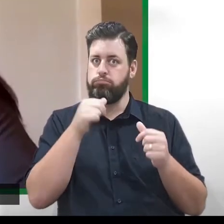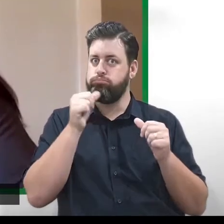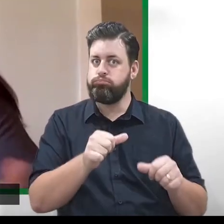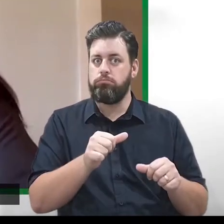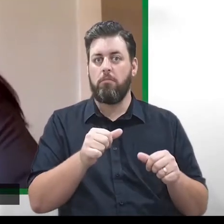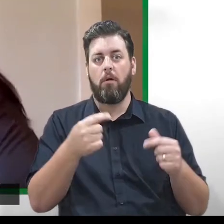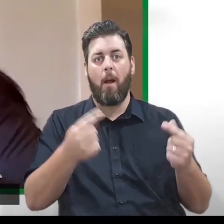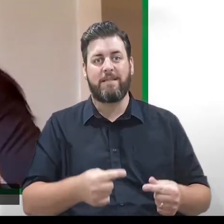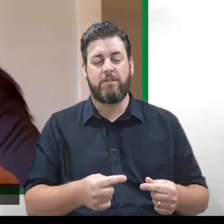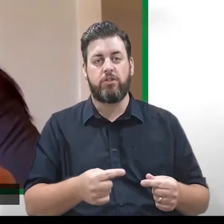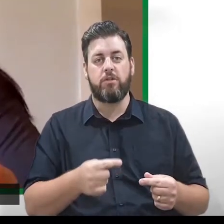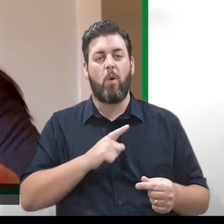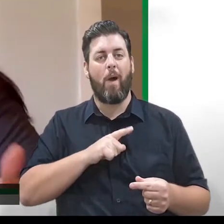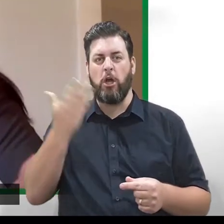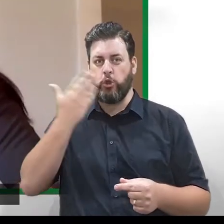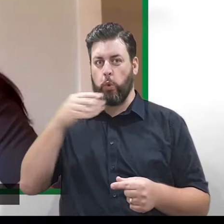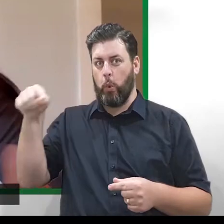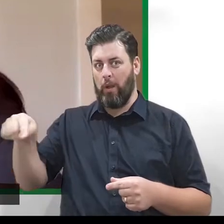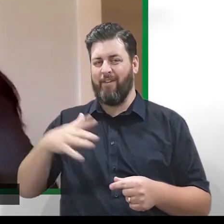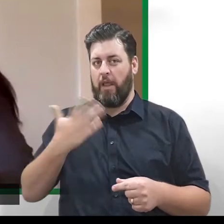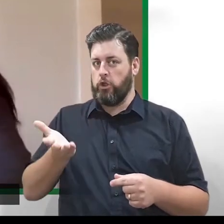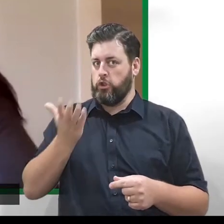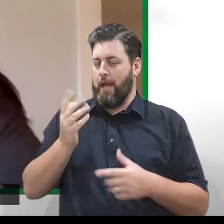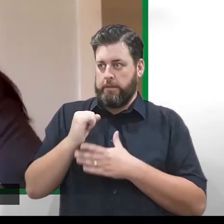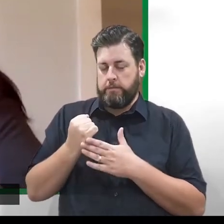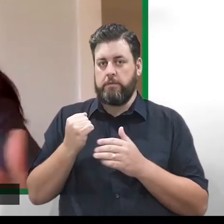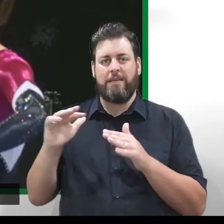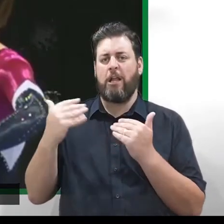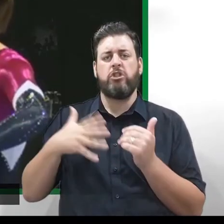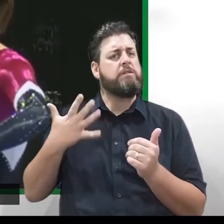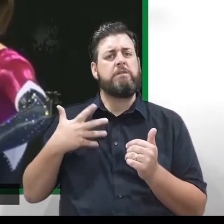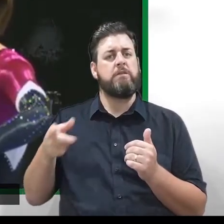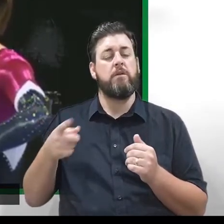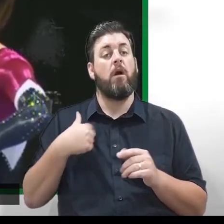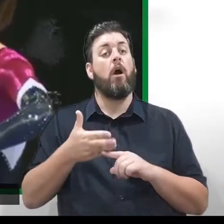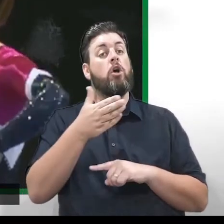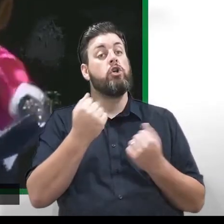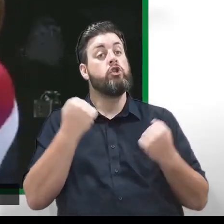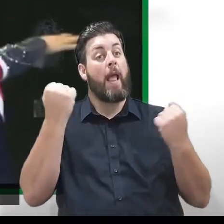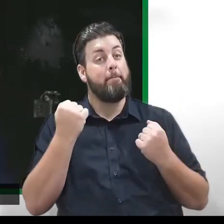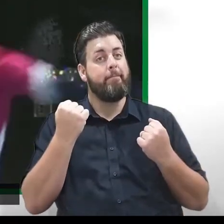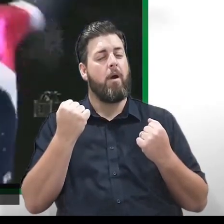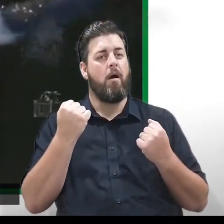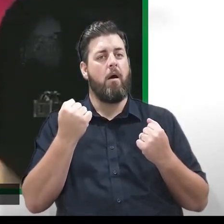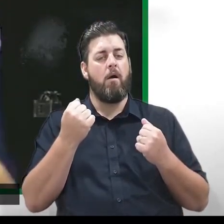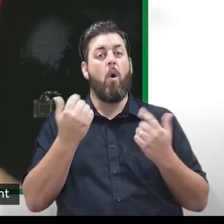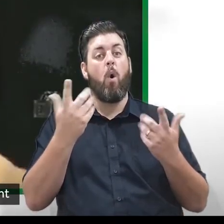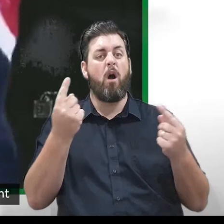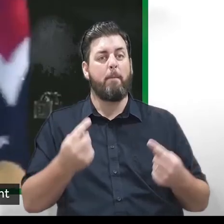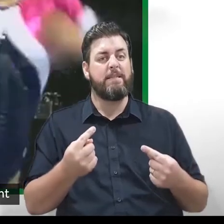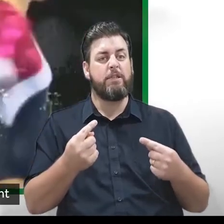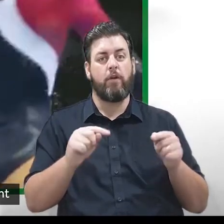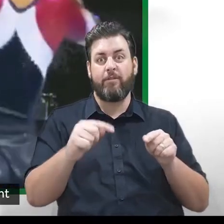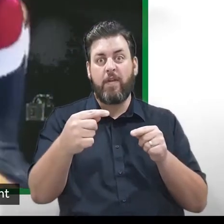very shy in the score, didn't like to be the centre of attention. But actually, as soon as I was in that gym, and on that competition floor, I